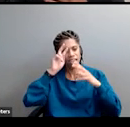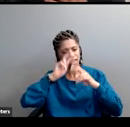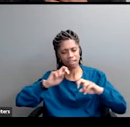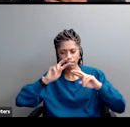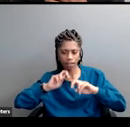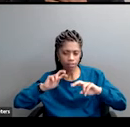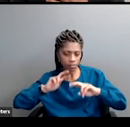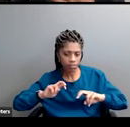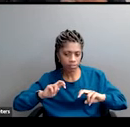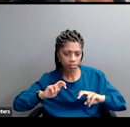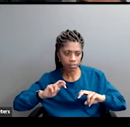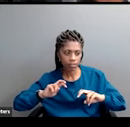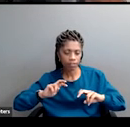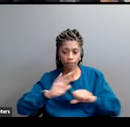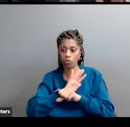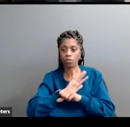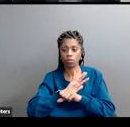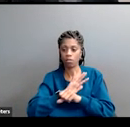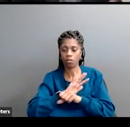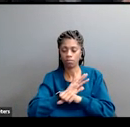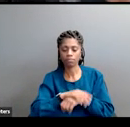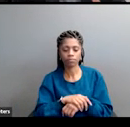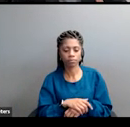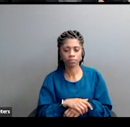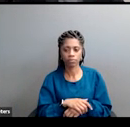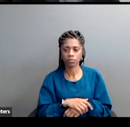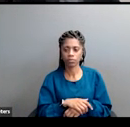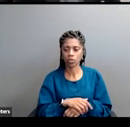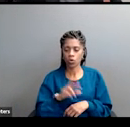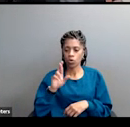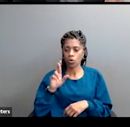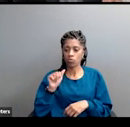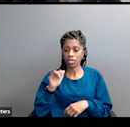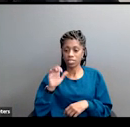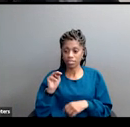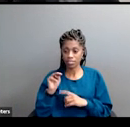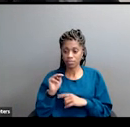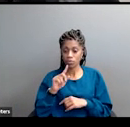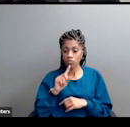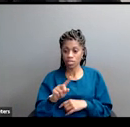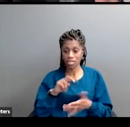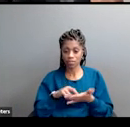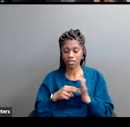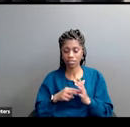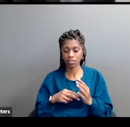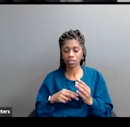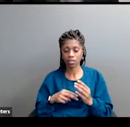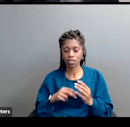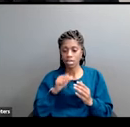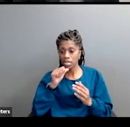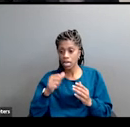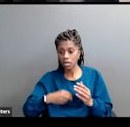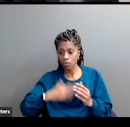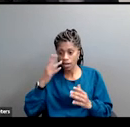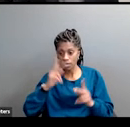like absorbed. Yes, racism is basically white over non white hierarchy. Now I